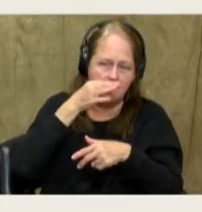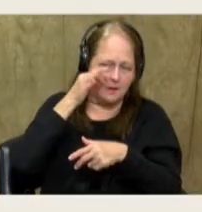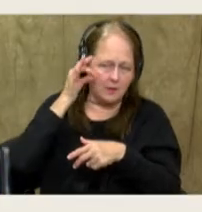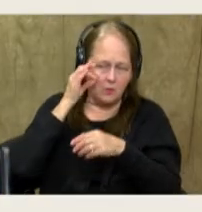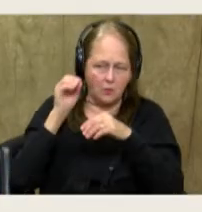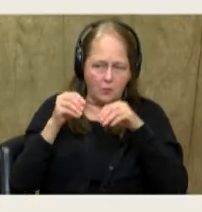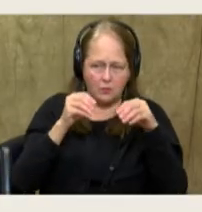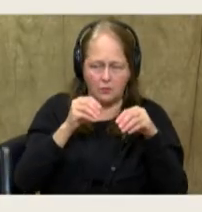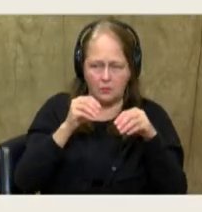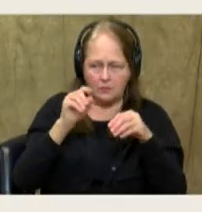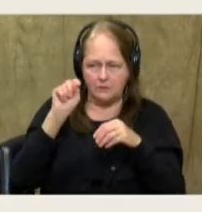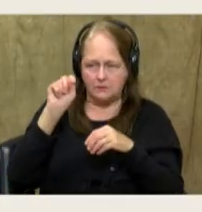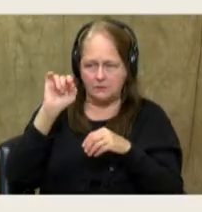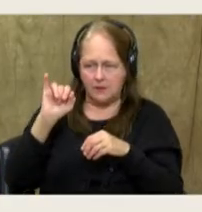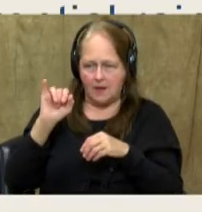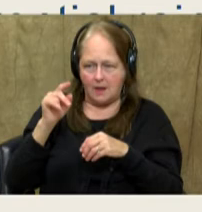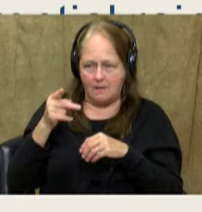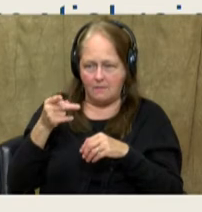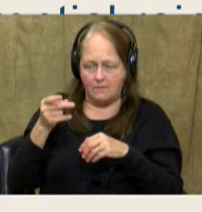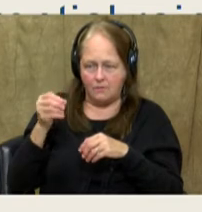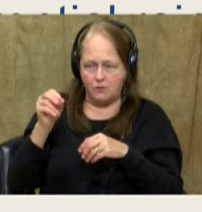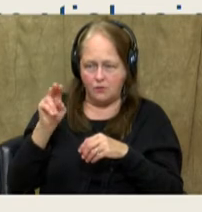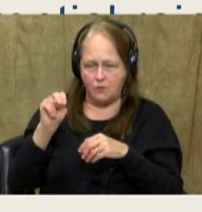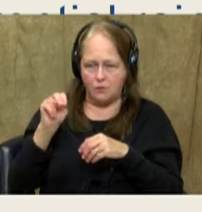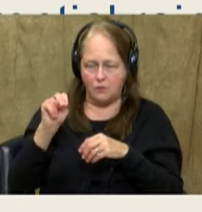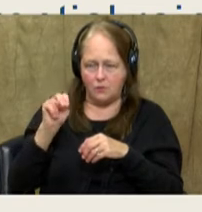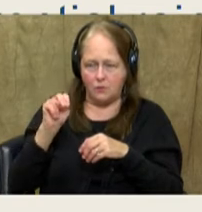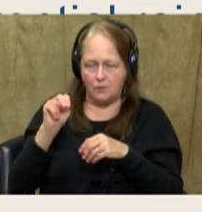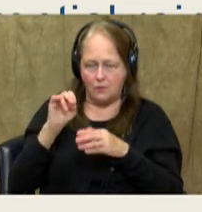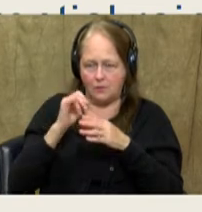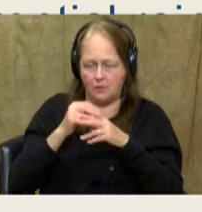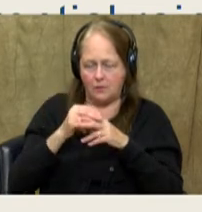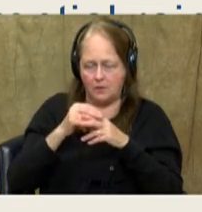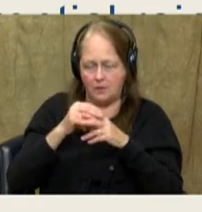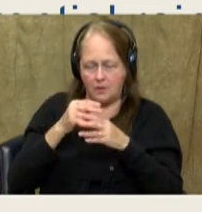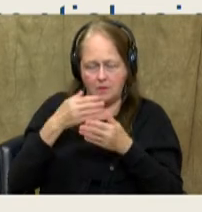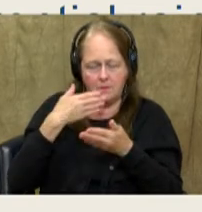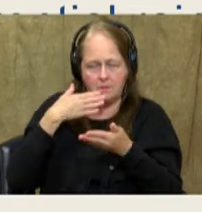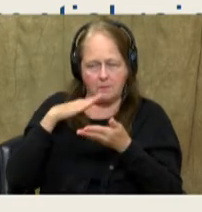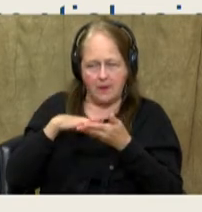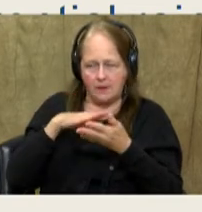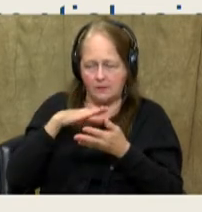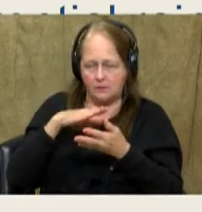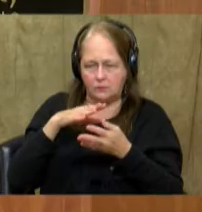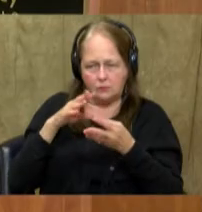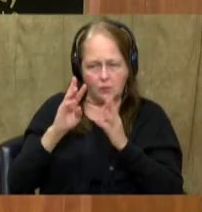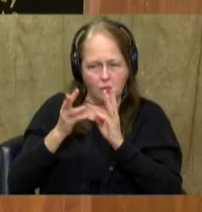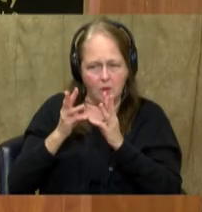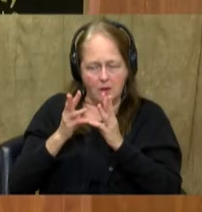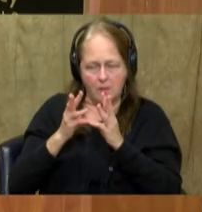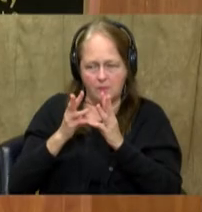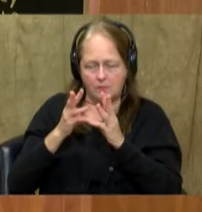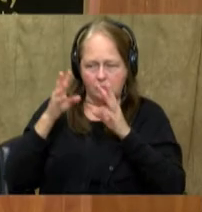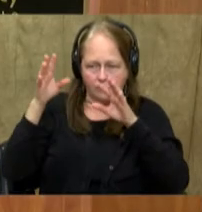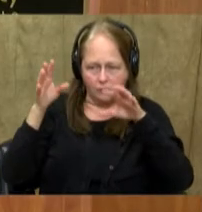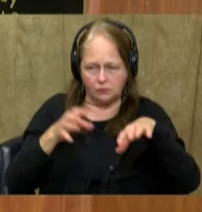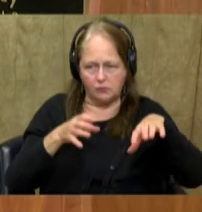They're also called typhoons in some parts of the world, but these are the storms that bring torrential rain,